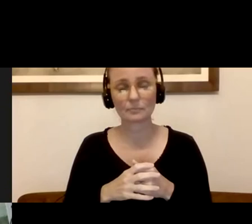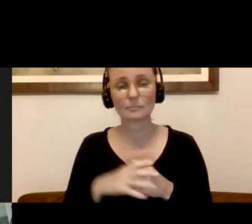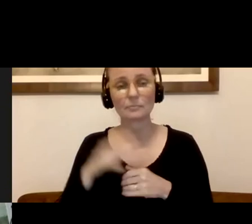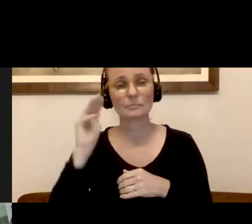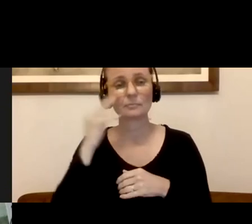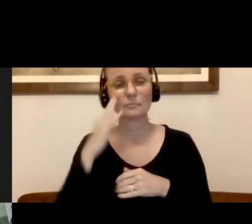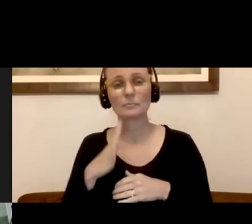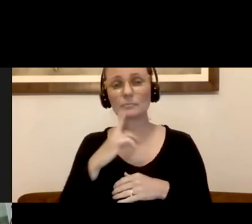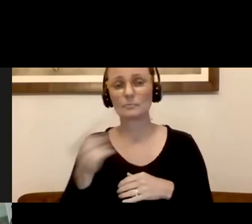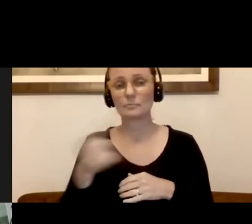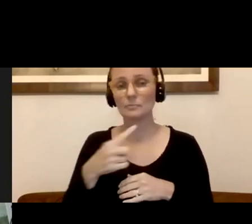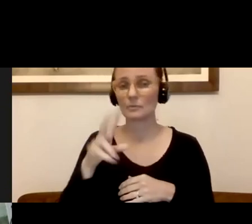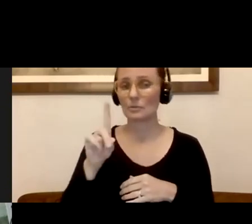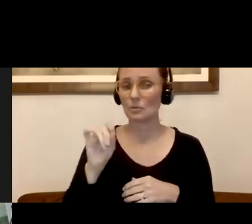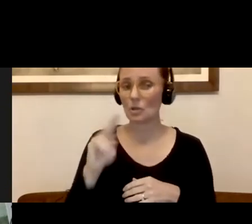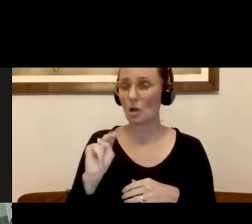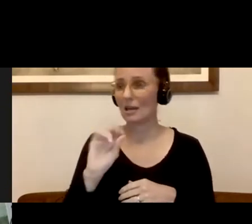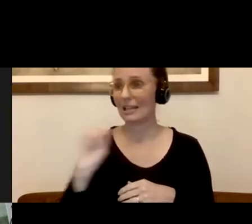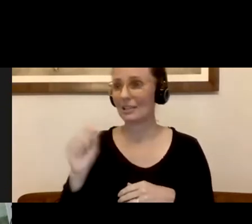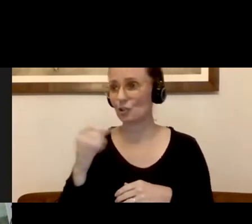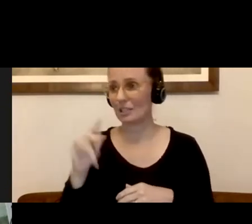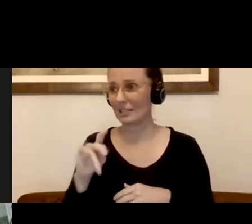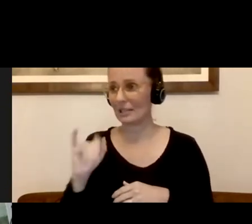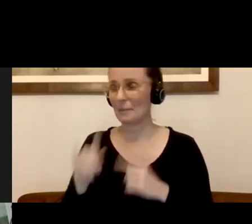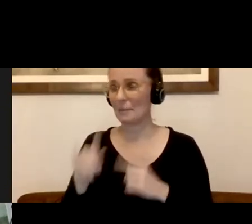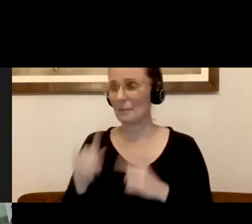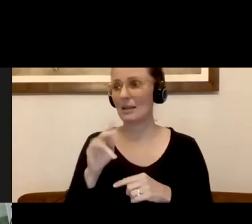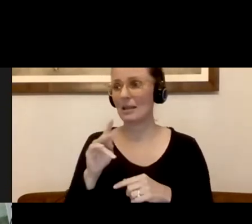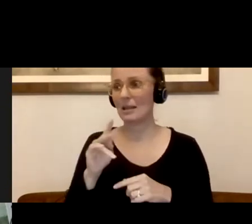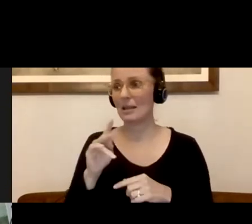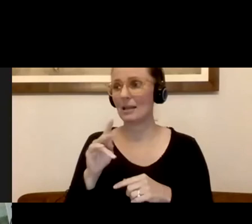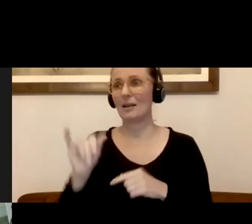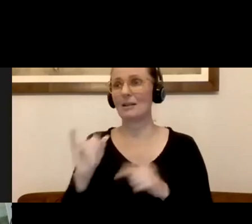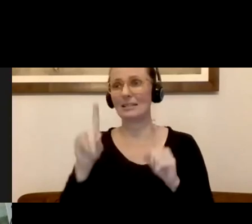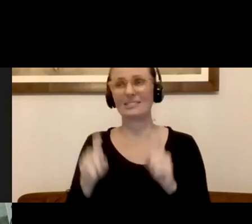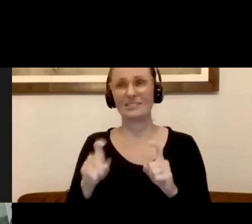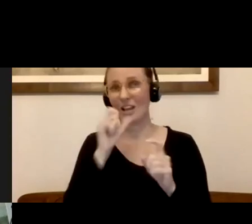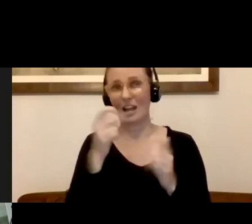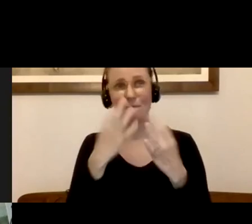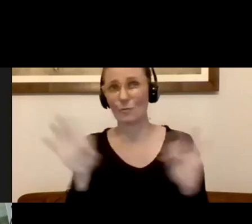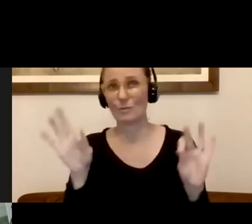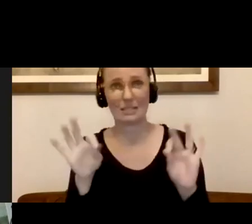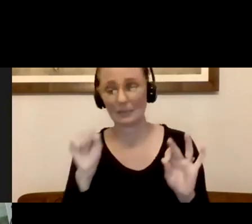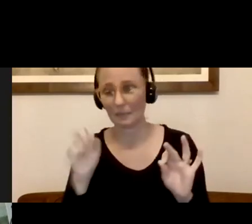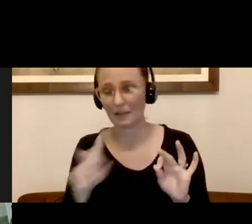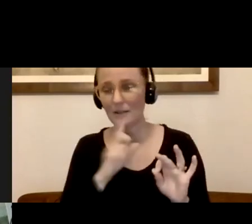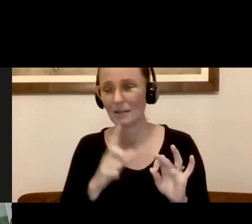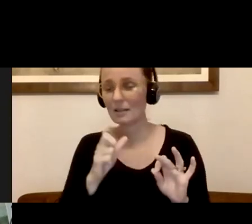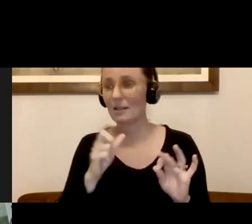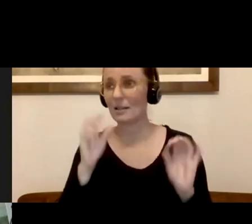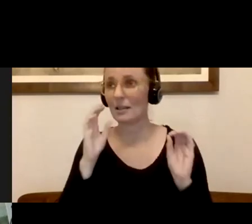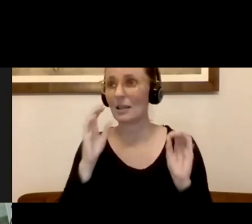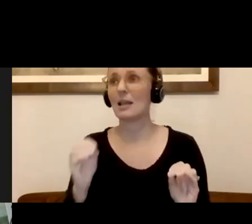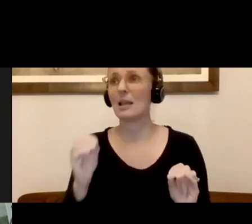from Don and Ginny about antibody tests, antibody tests are not free in some of them, correct? And none of the labs in some of them are giving FDA